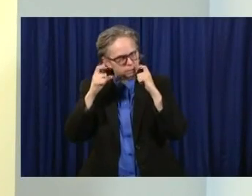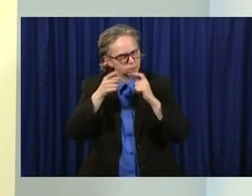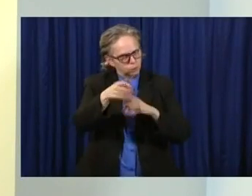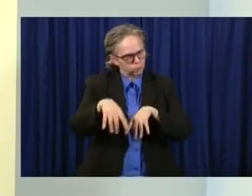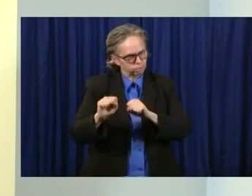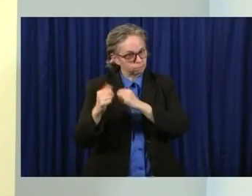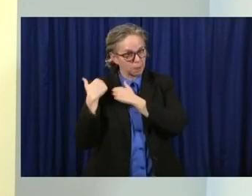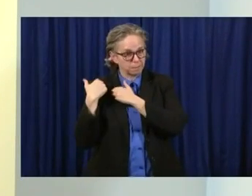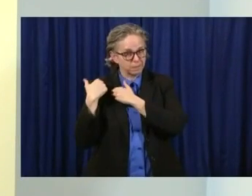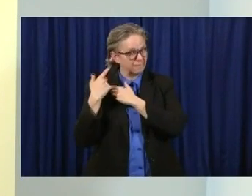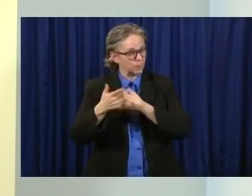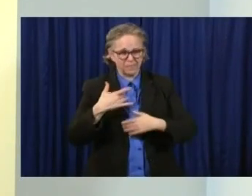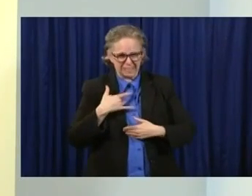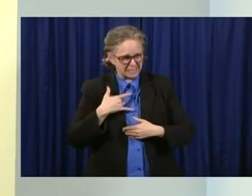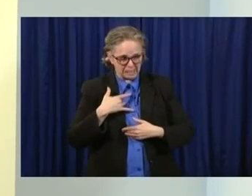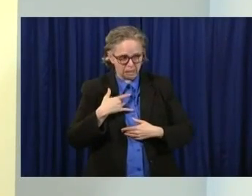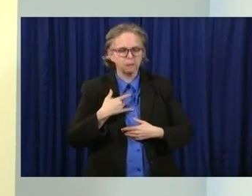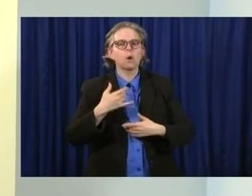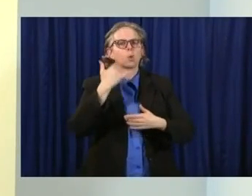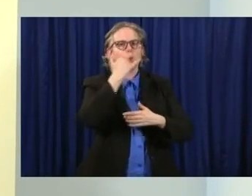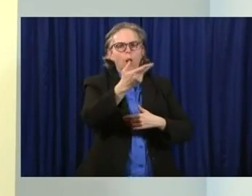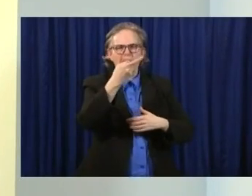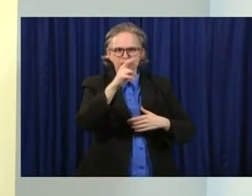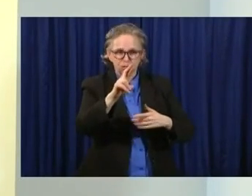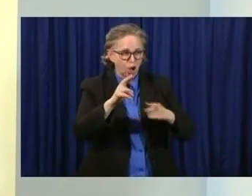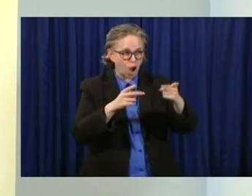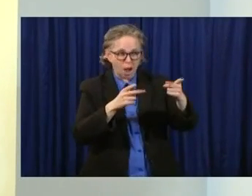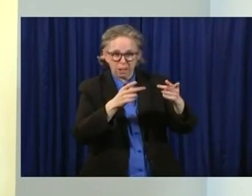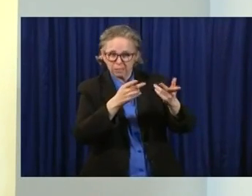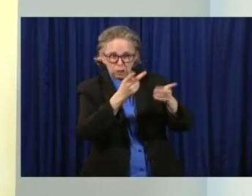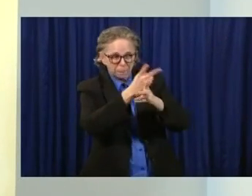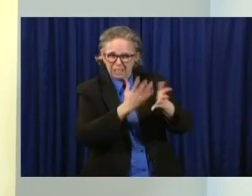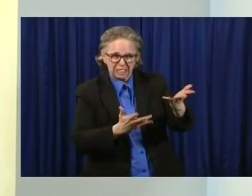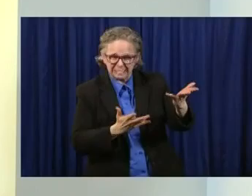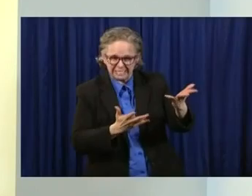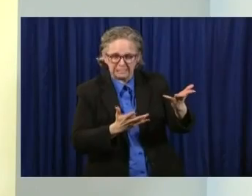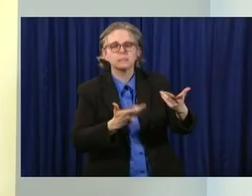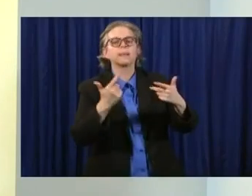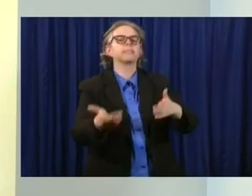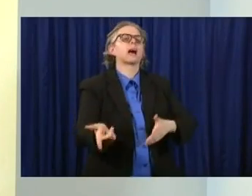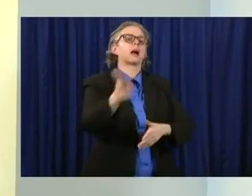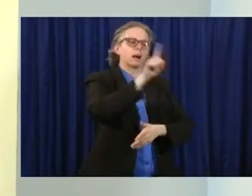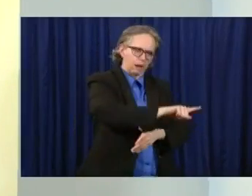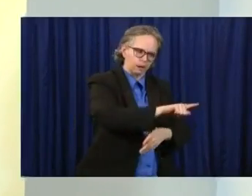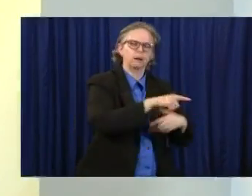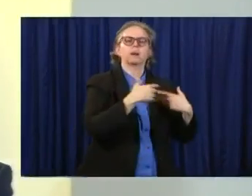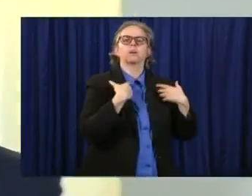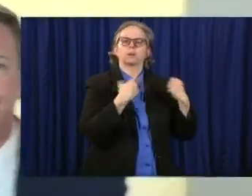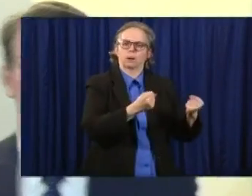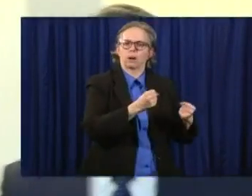if the employer themselves is not seeing this through, then your next option is your local health department.